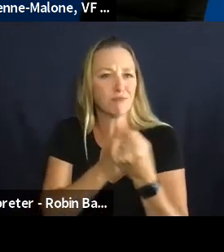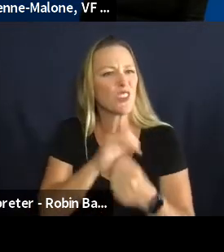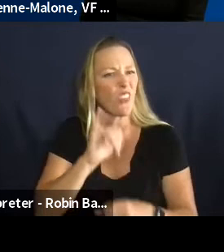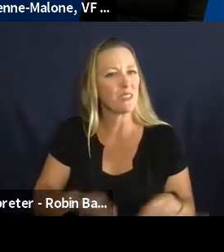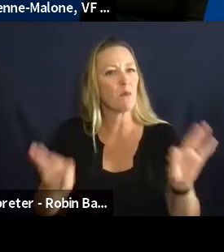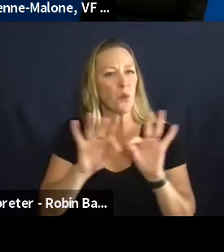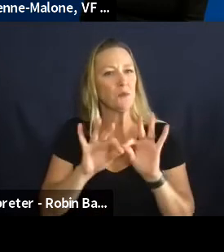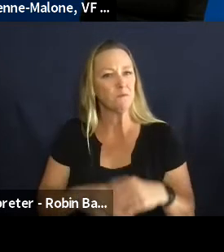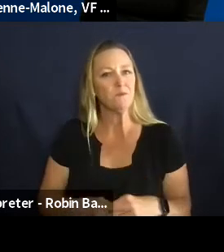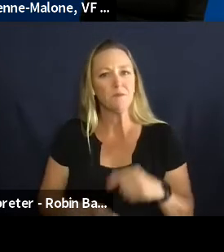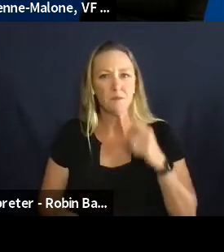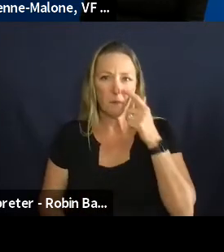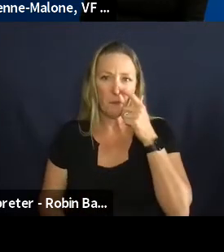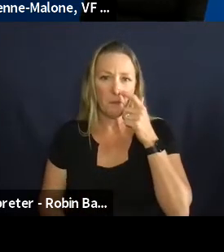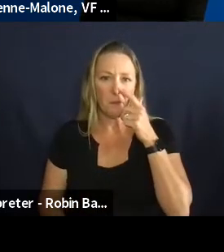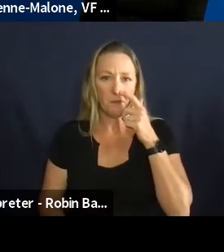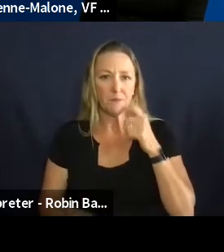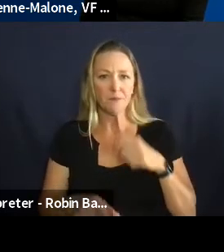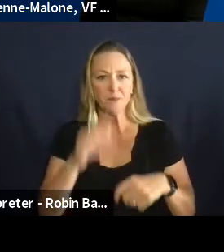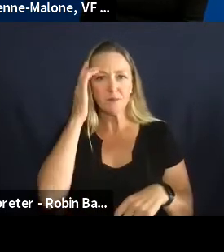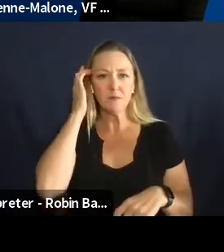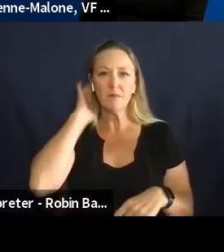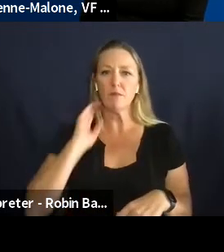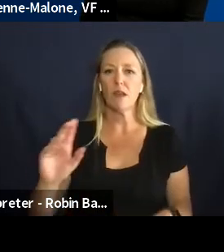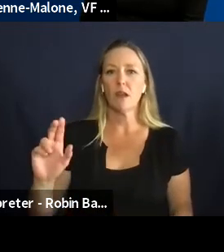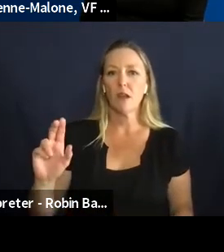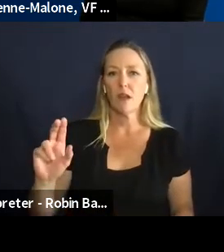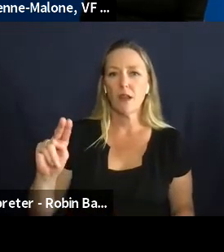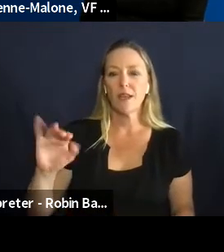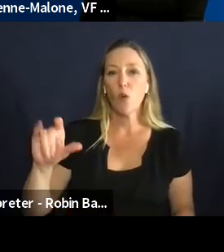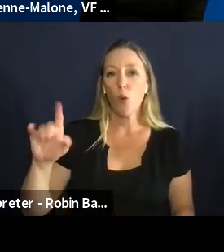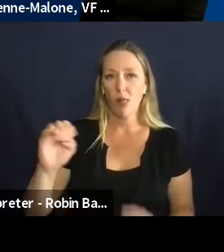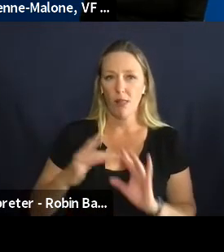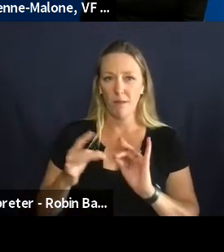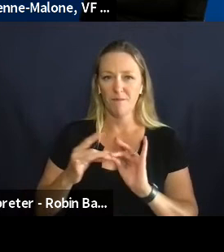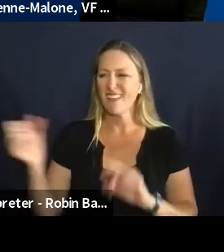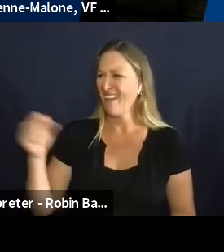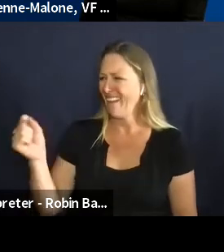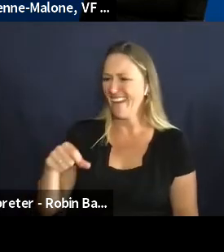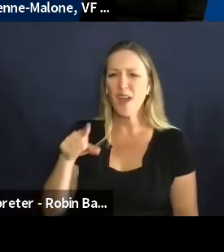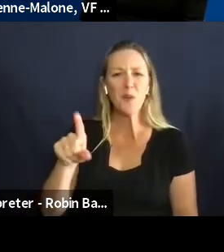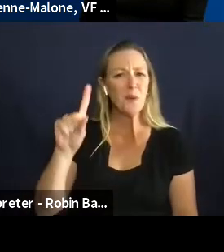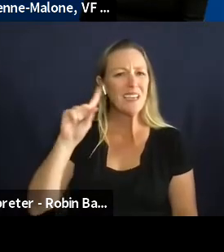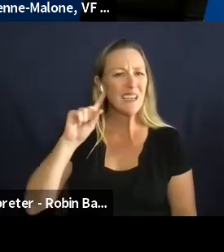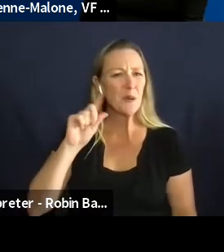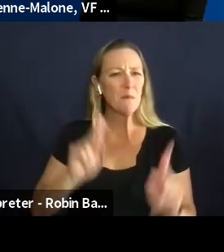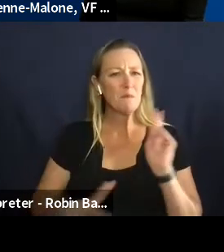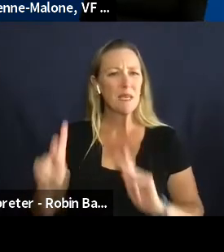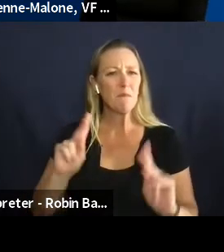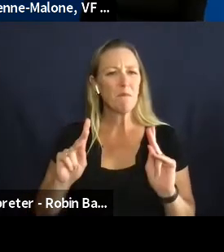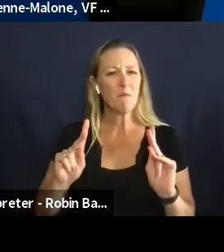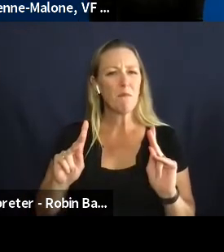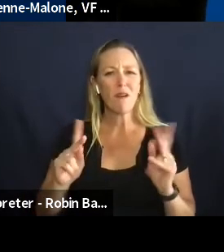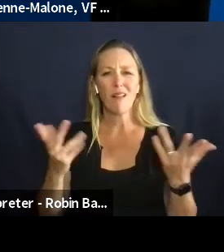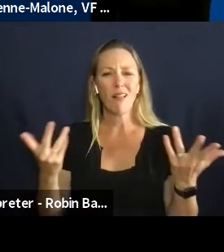i would just say that i mean you know i think that you always hear these stories about how people pitched you know 500